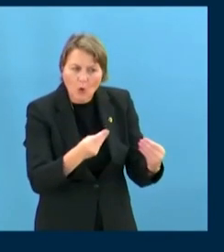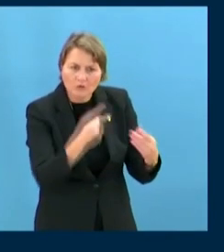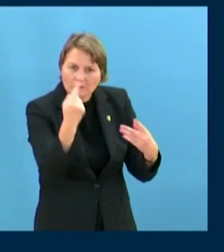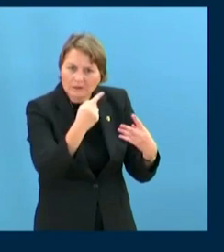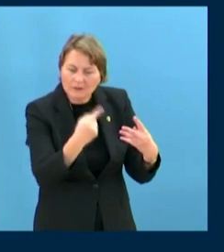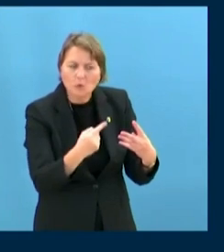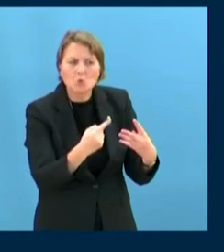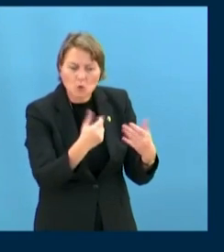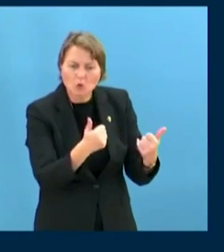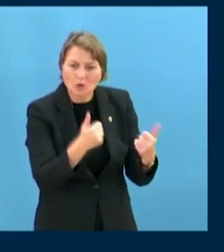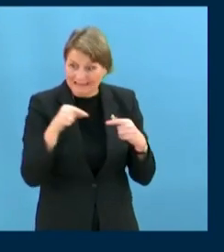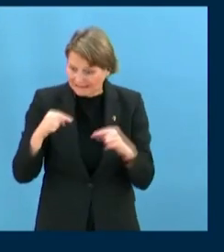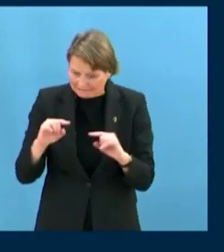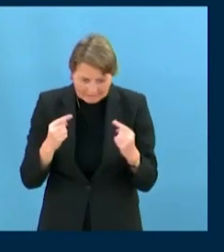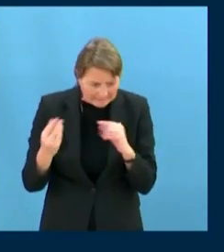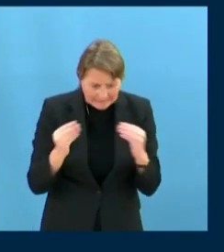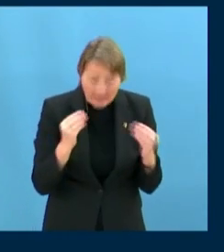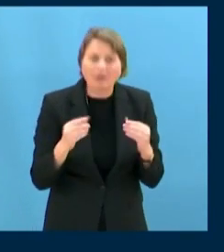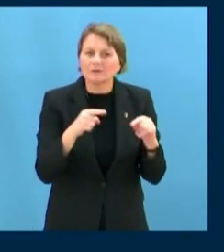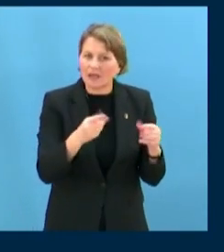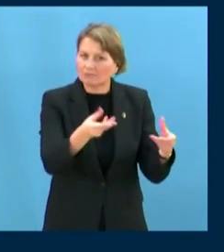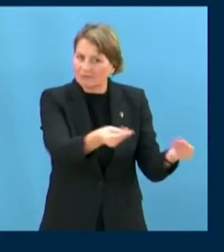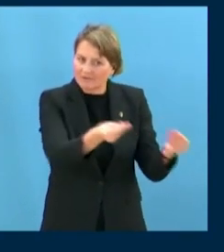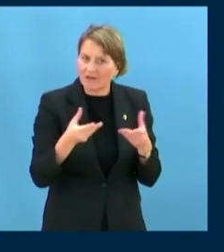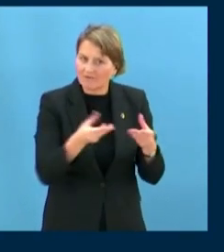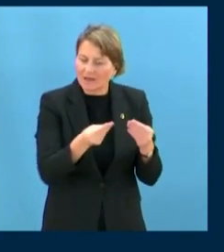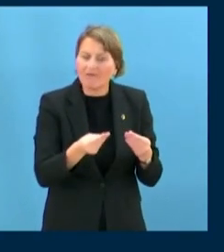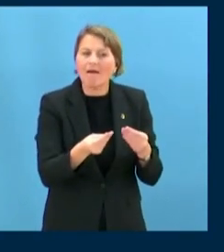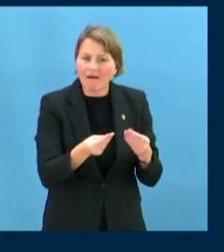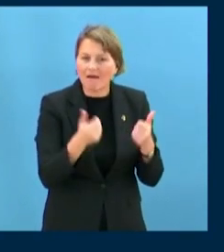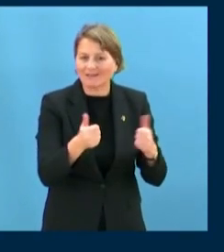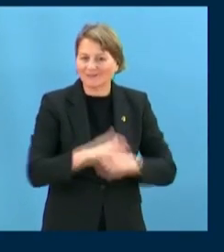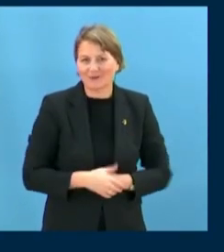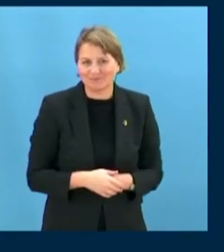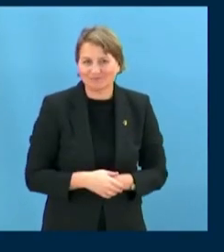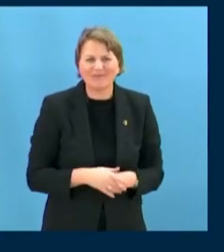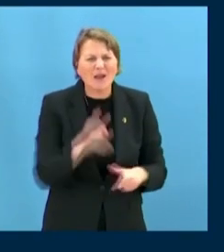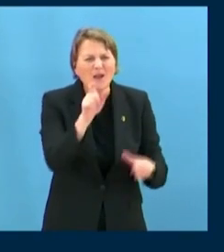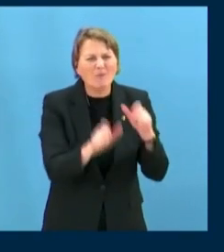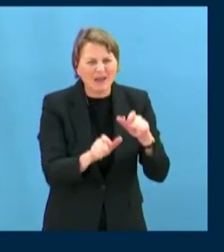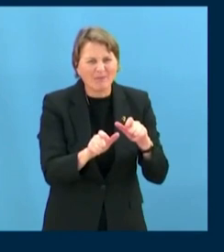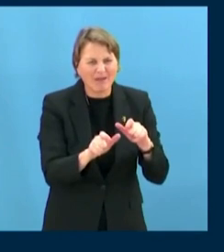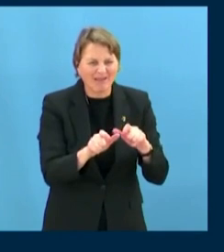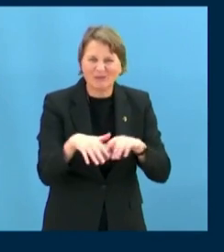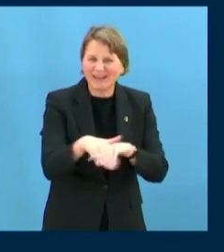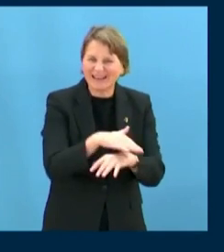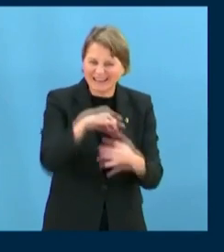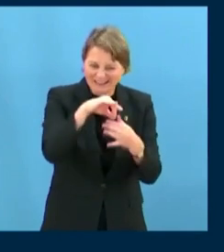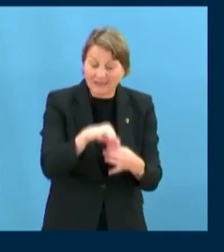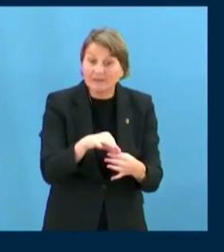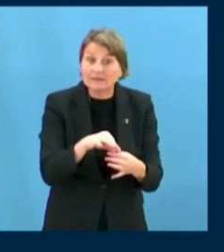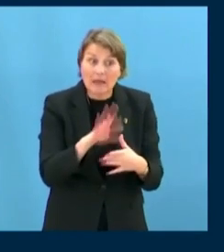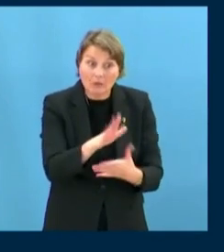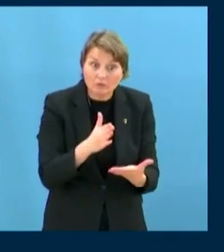pressing challenges. The effective enjoyment of indigenous people's rights has become a matter of urgency. Indigenous